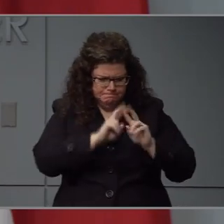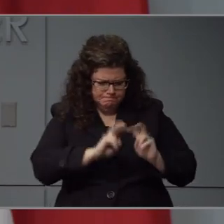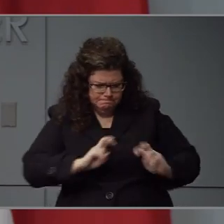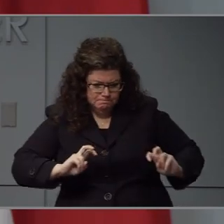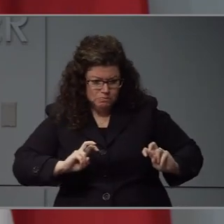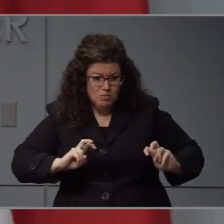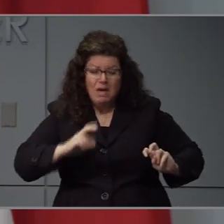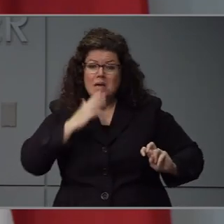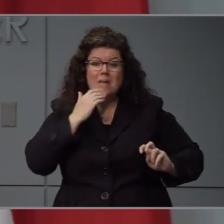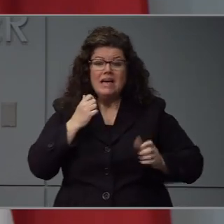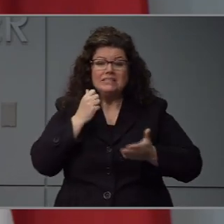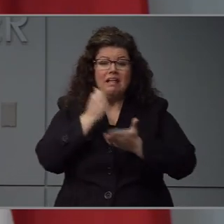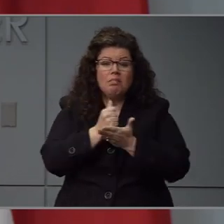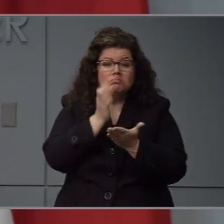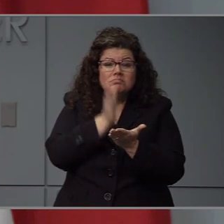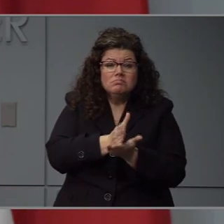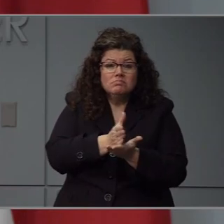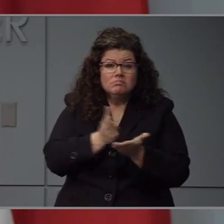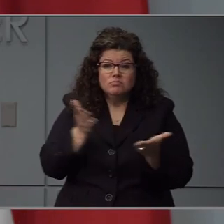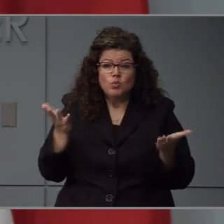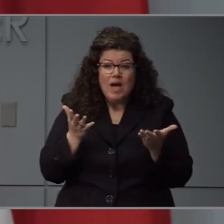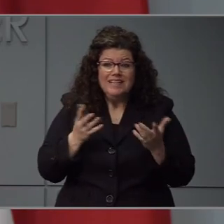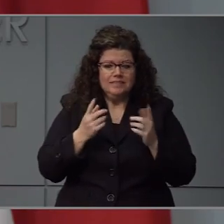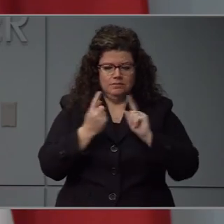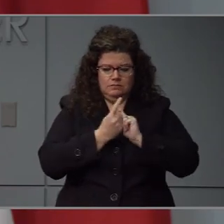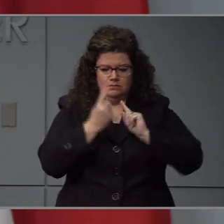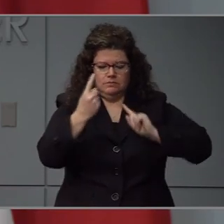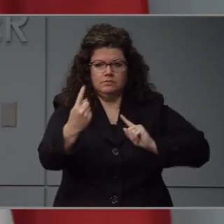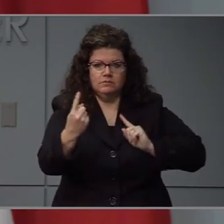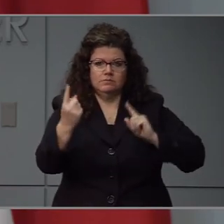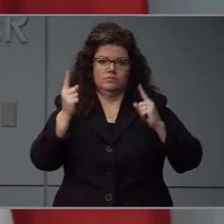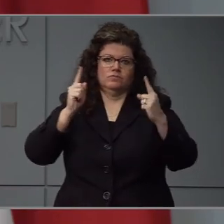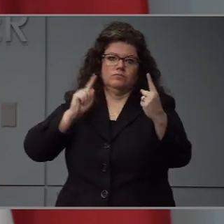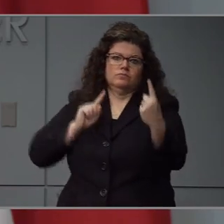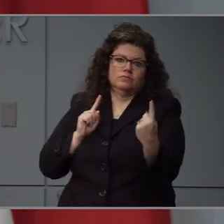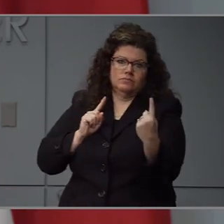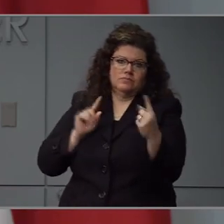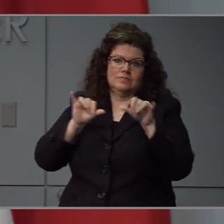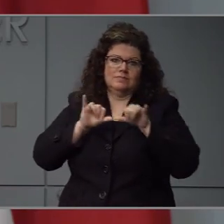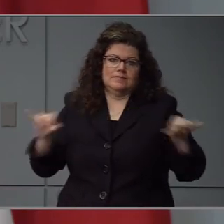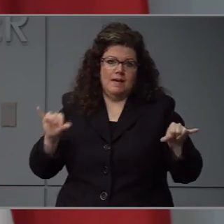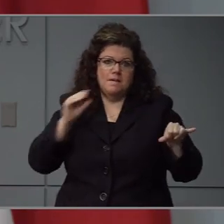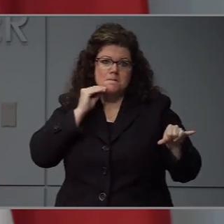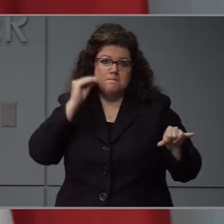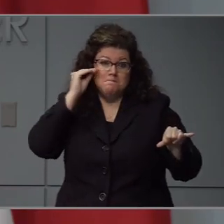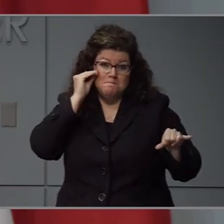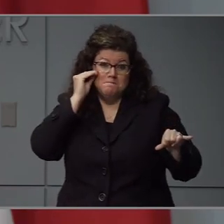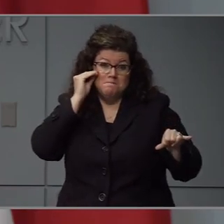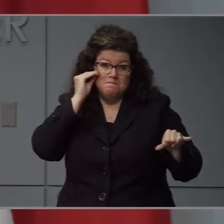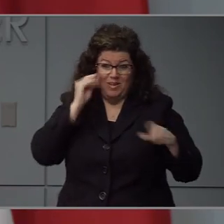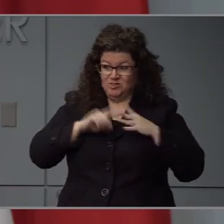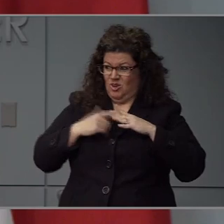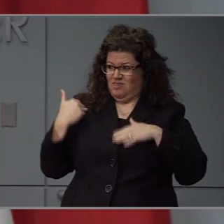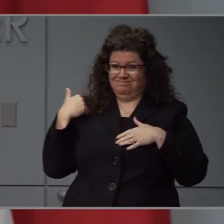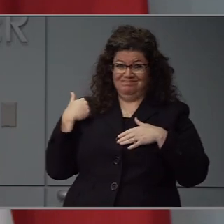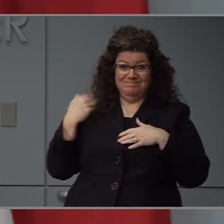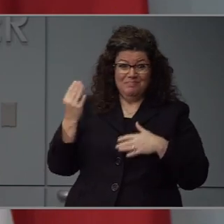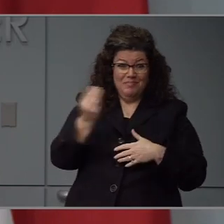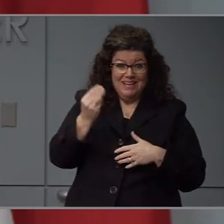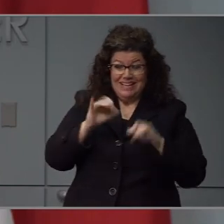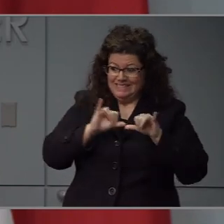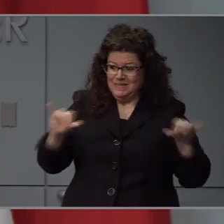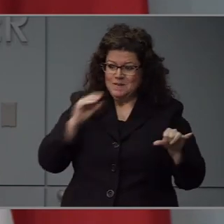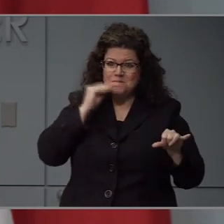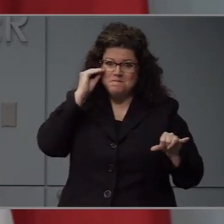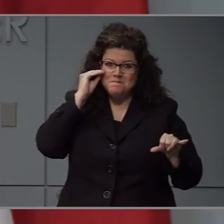distancing measures, like the one the governor put into effect that started this past Monday to stay at home, the